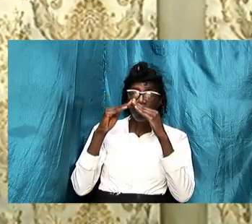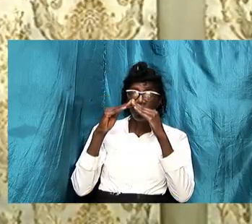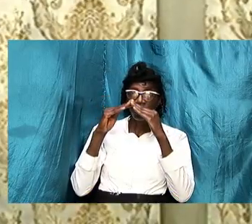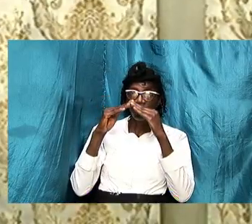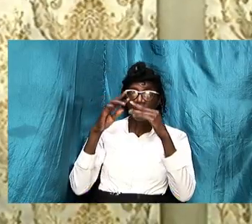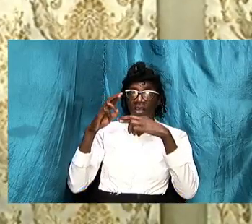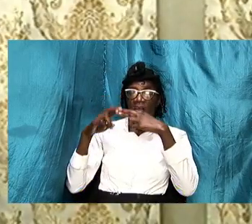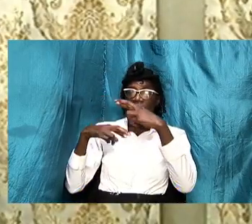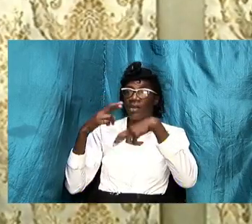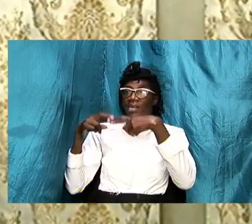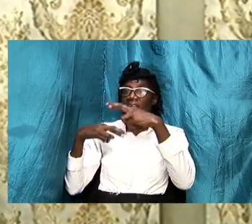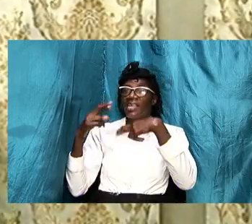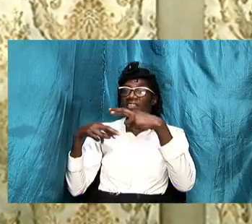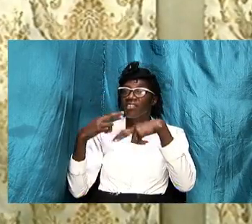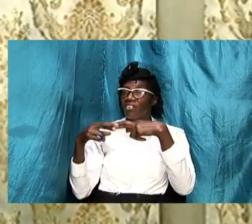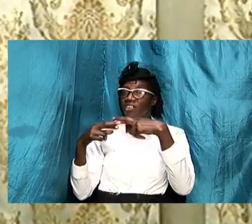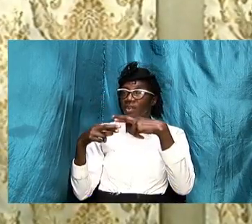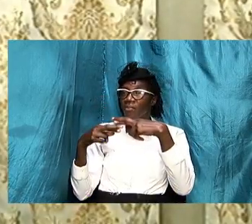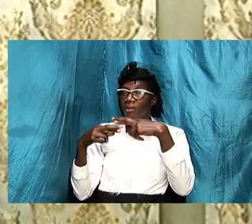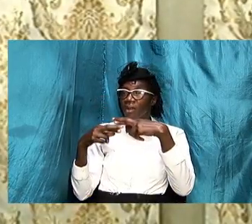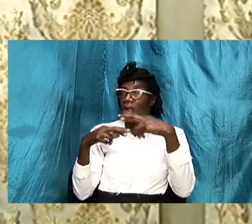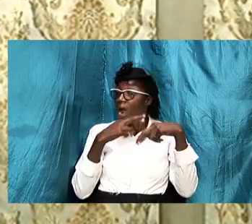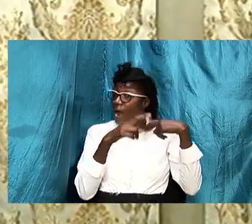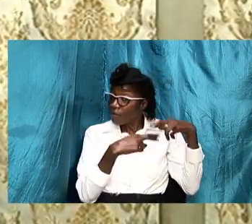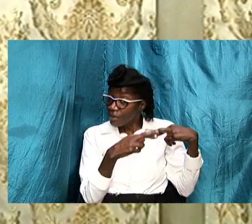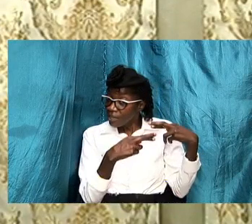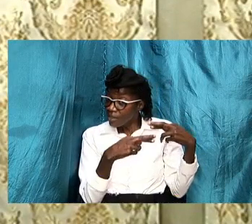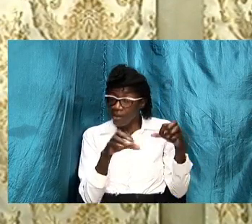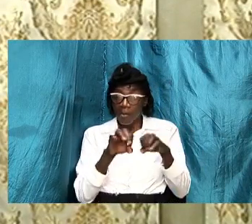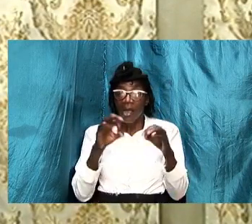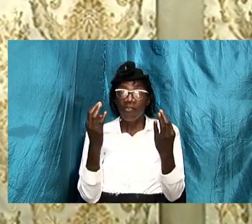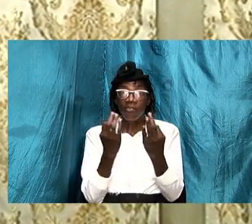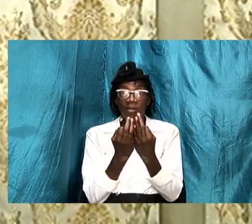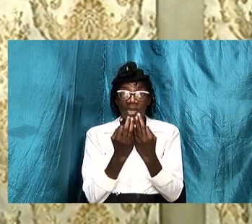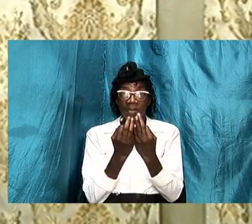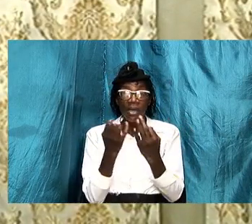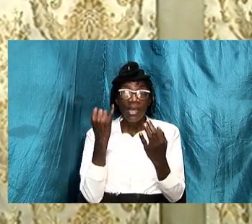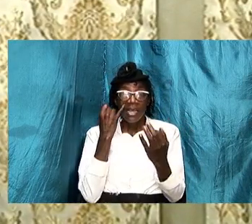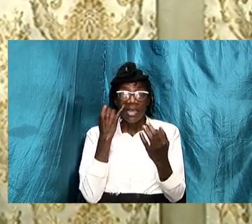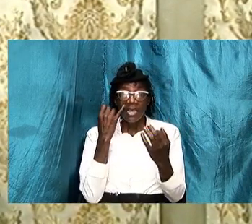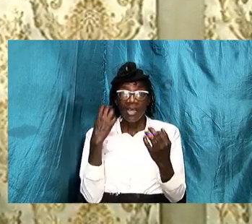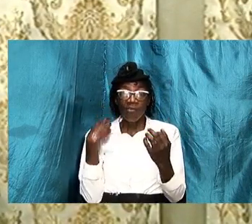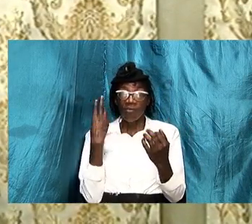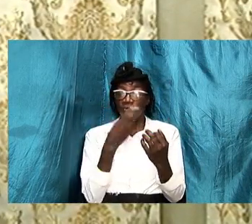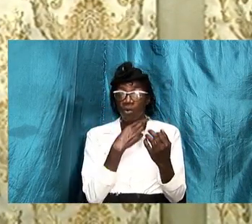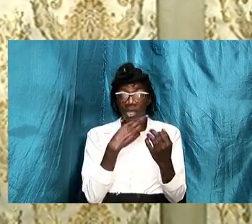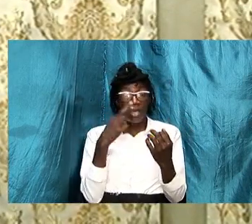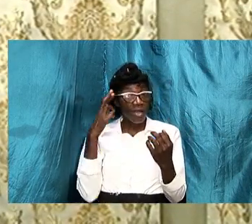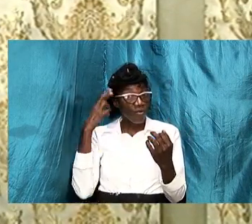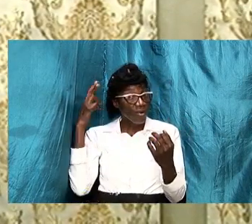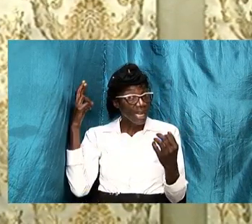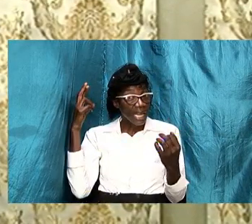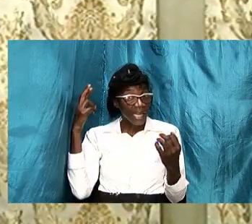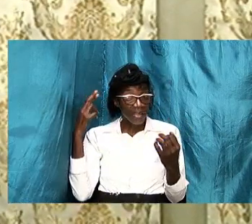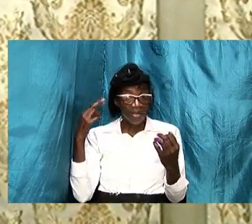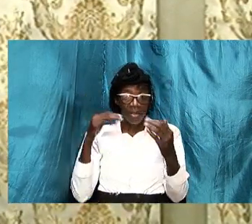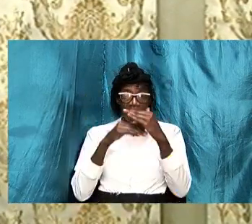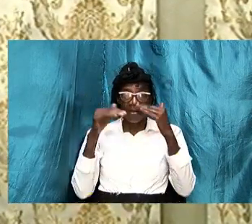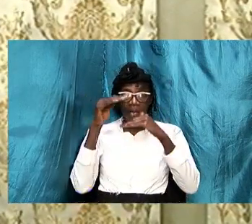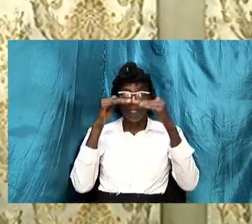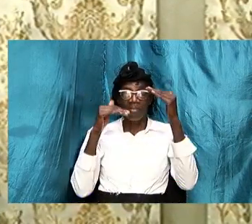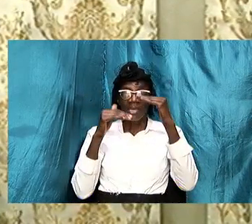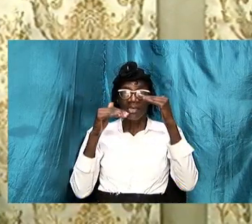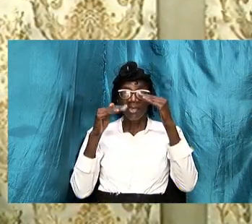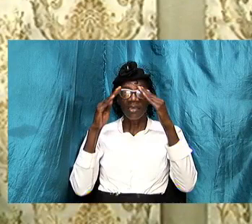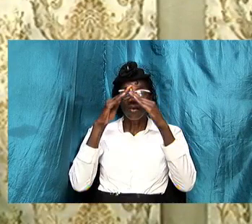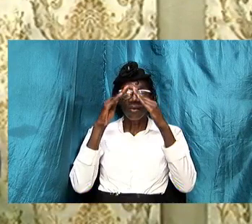relationship if we are going to build a family and then if we we recognize that if we are building a house yes